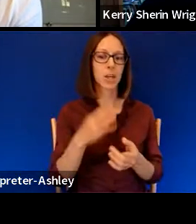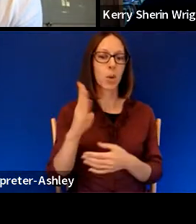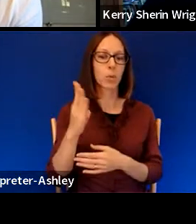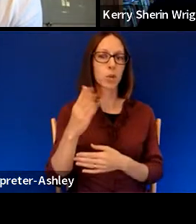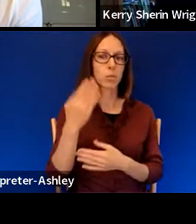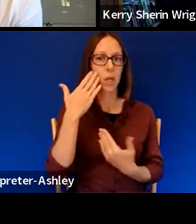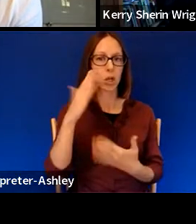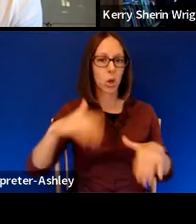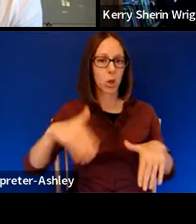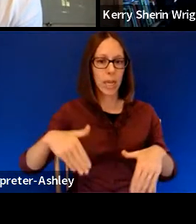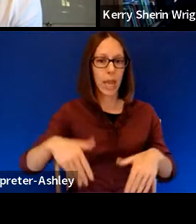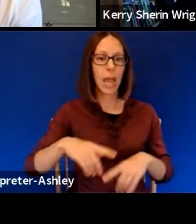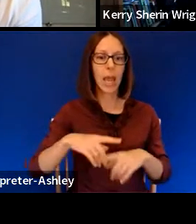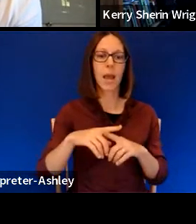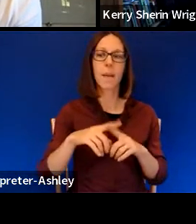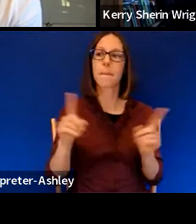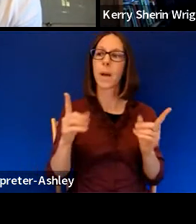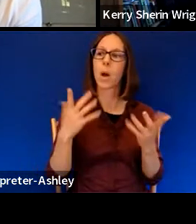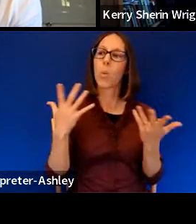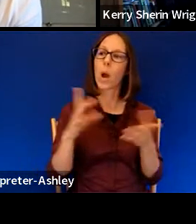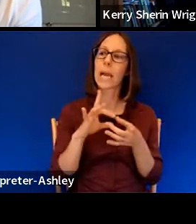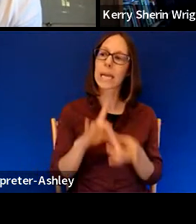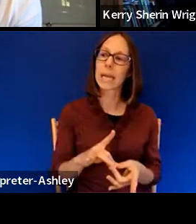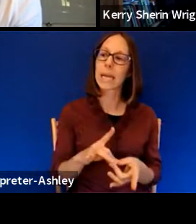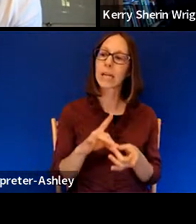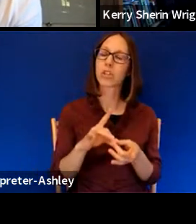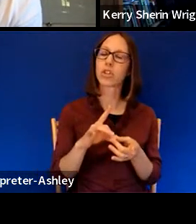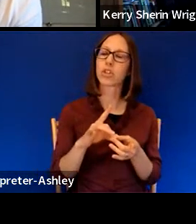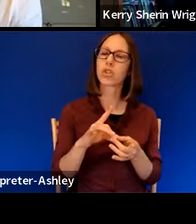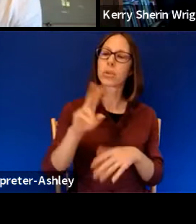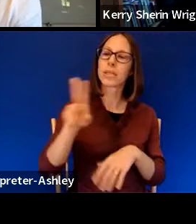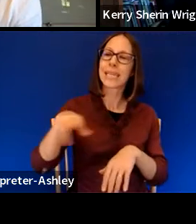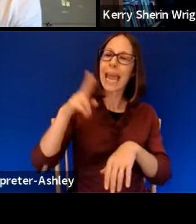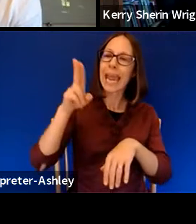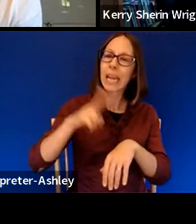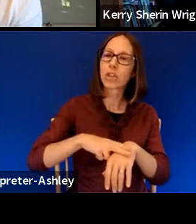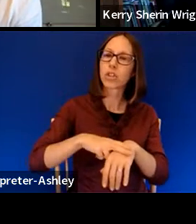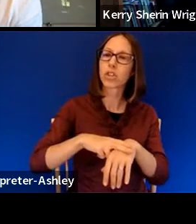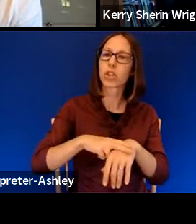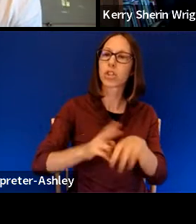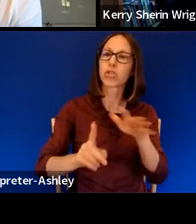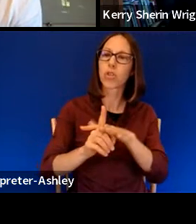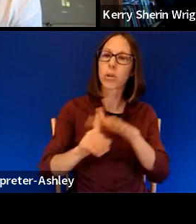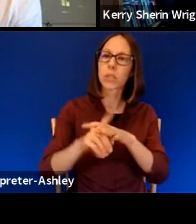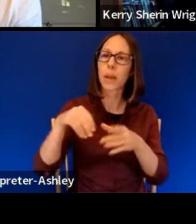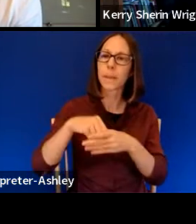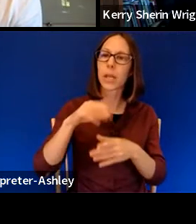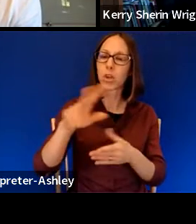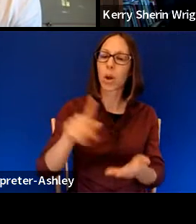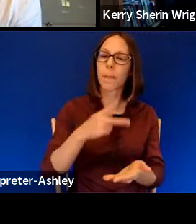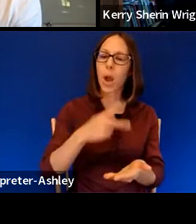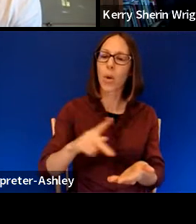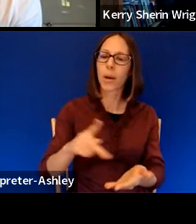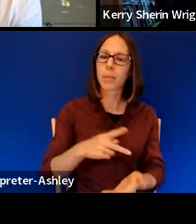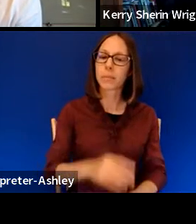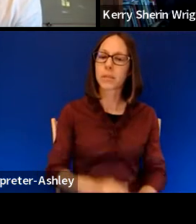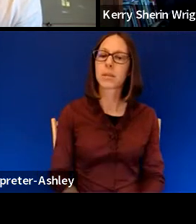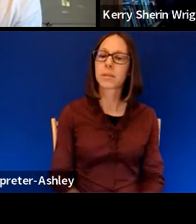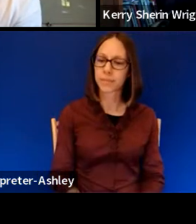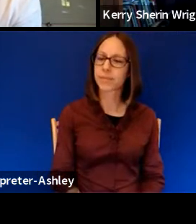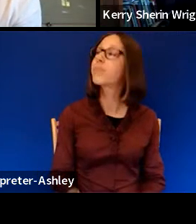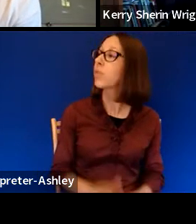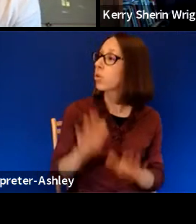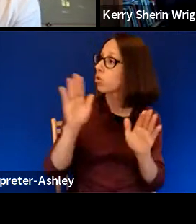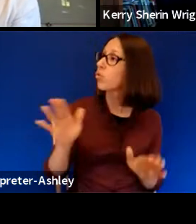connection do you have to nature that brings so much imagery of it into your poems? It's a great question.